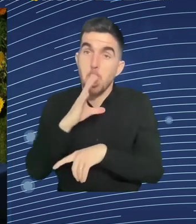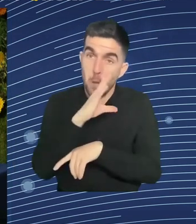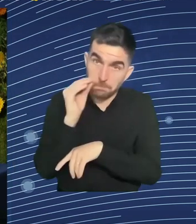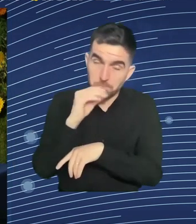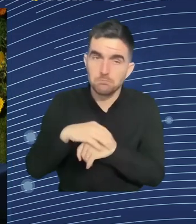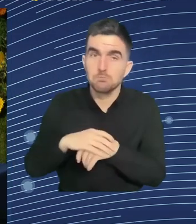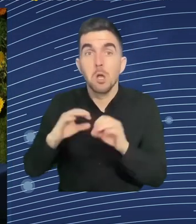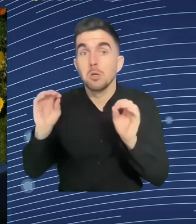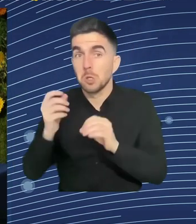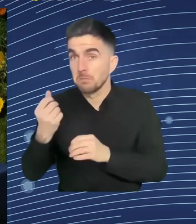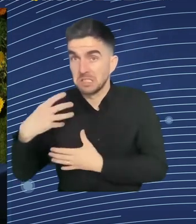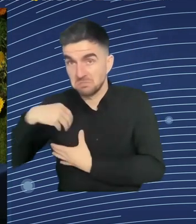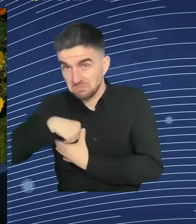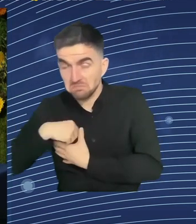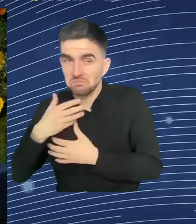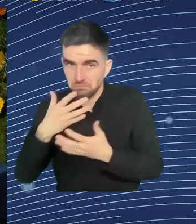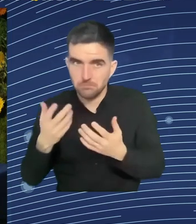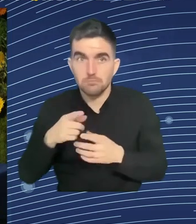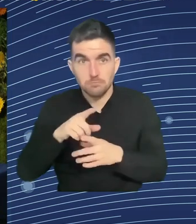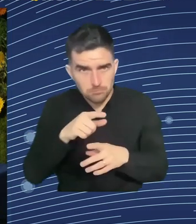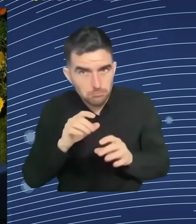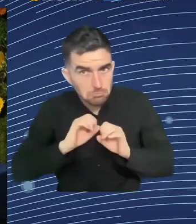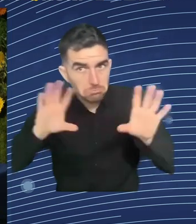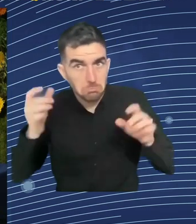had some data from the Ministry of Environment,